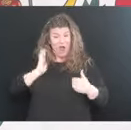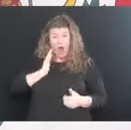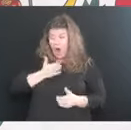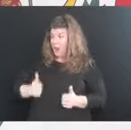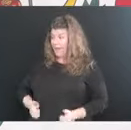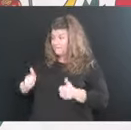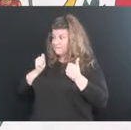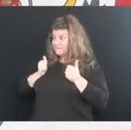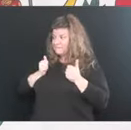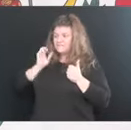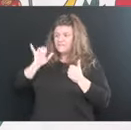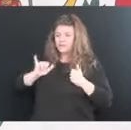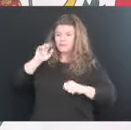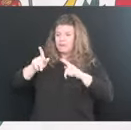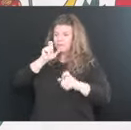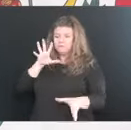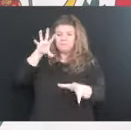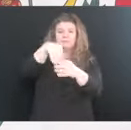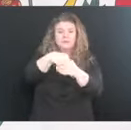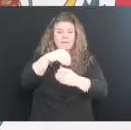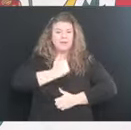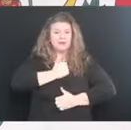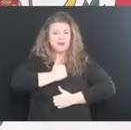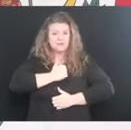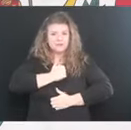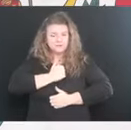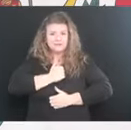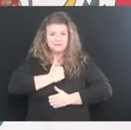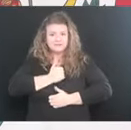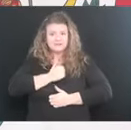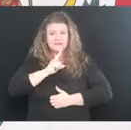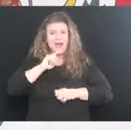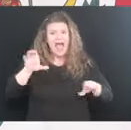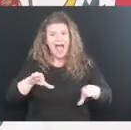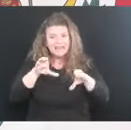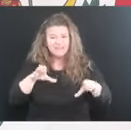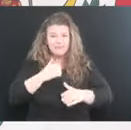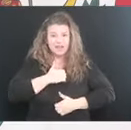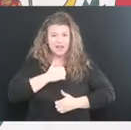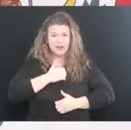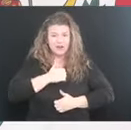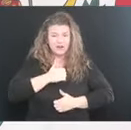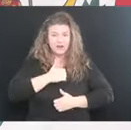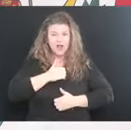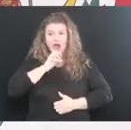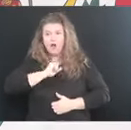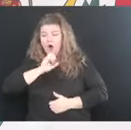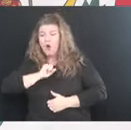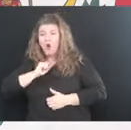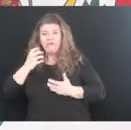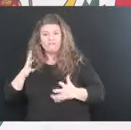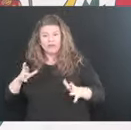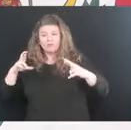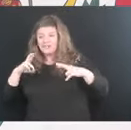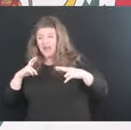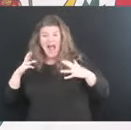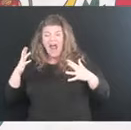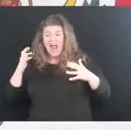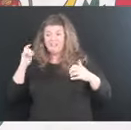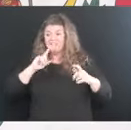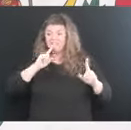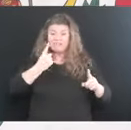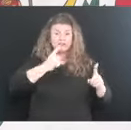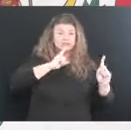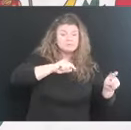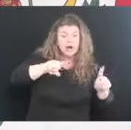that have participated in our military, our veterans, our active military, our first responders, all those great heroes that